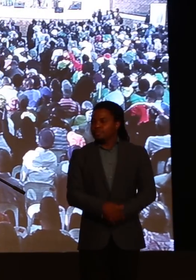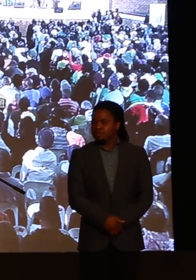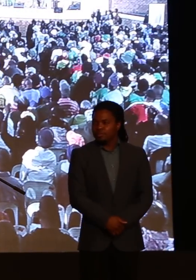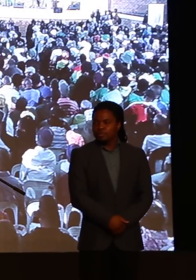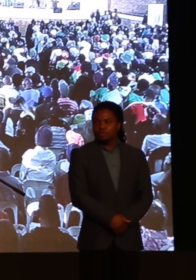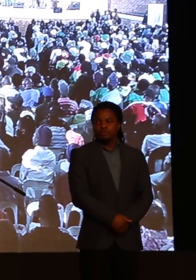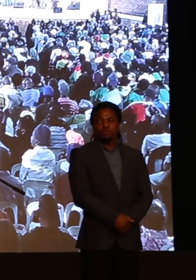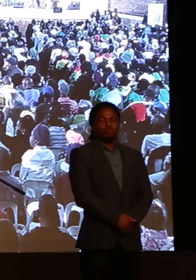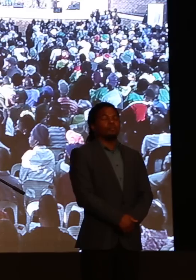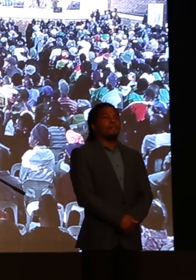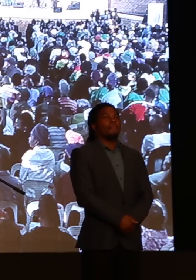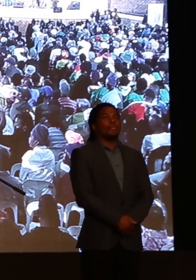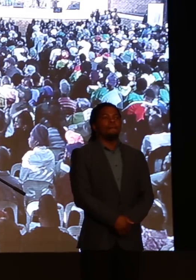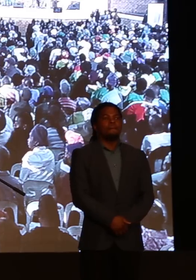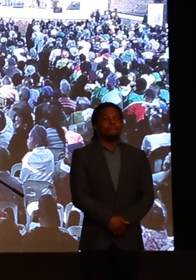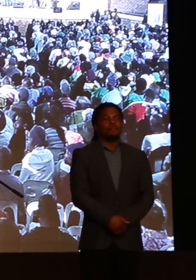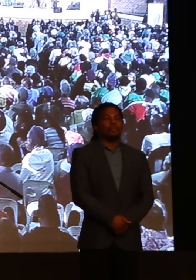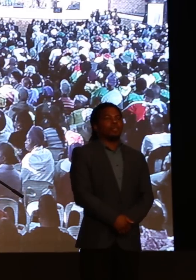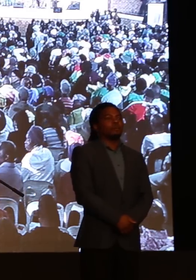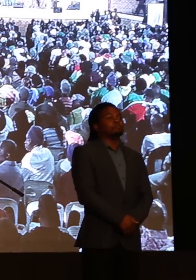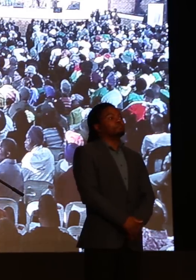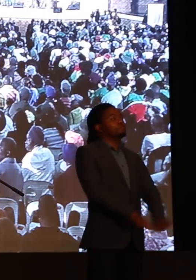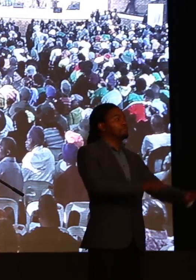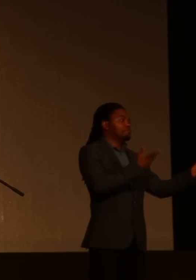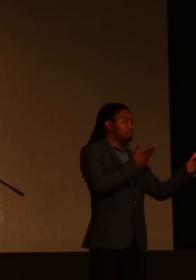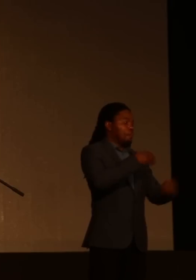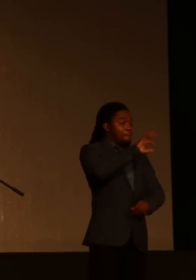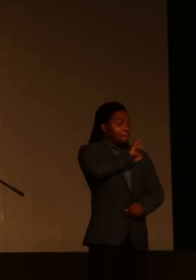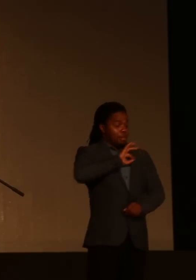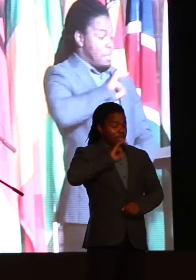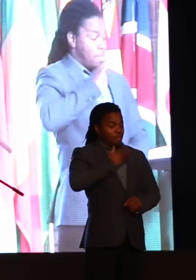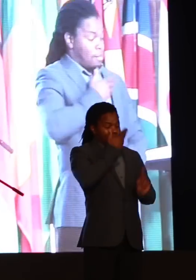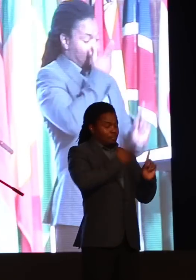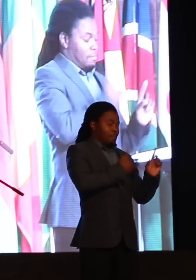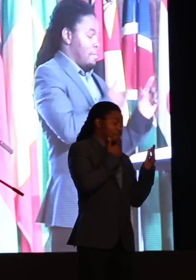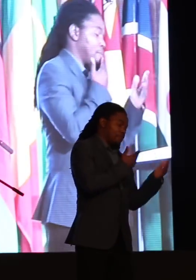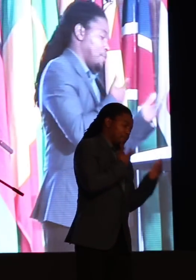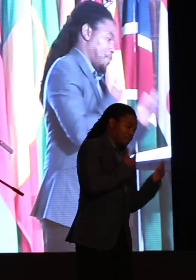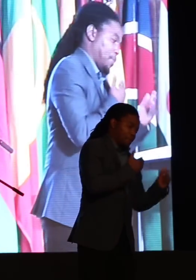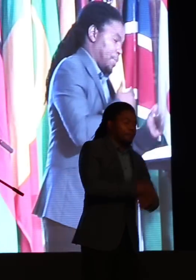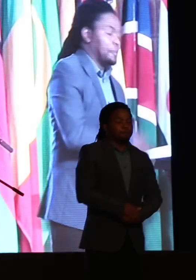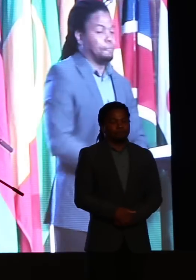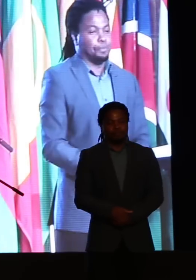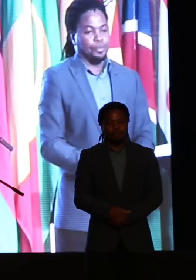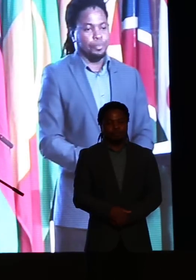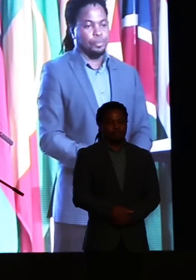Thank you. Thank you. you, our mayor. We are going to